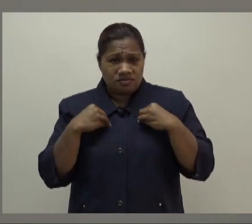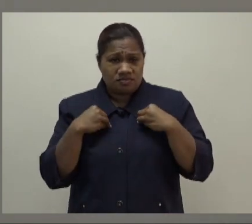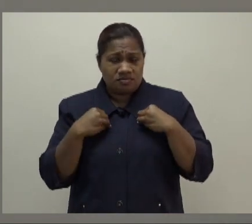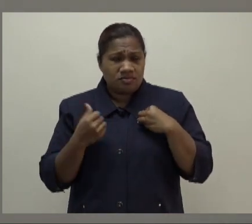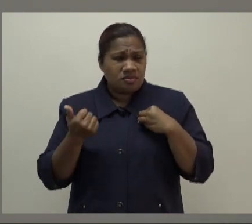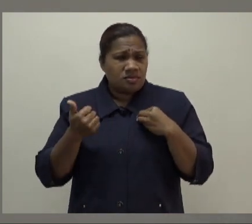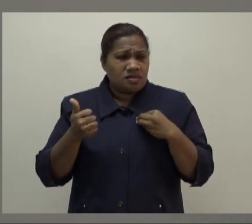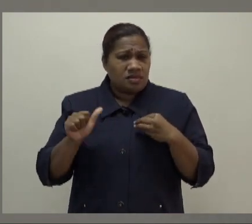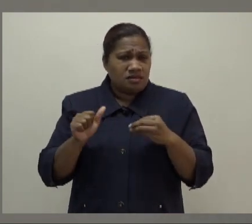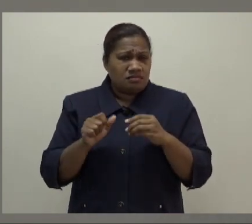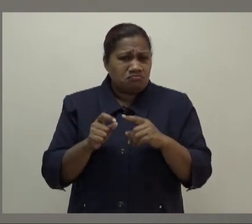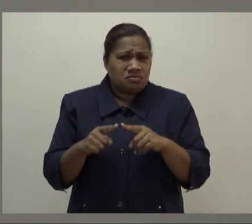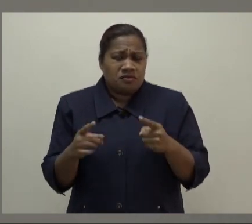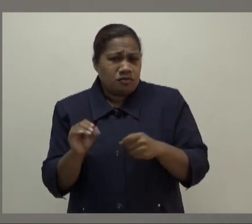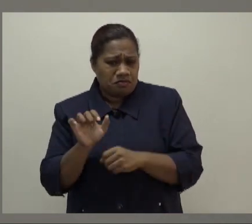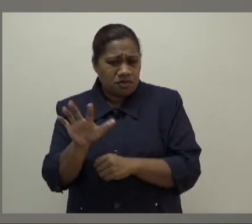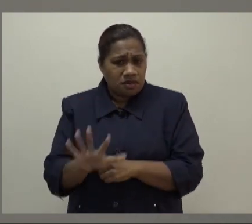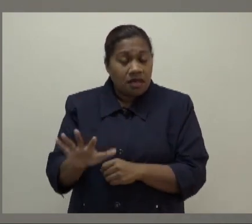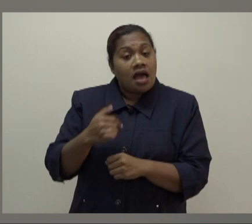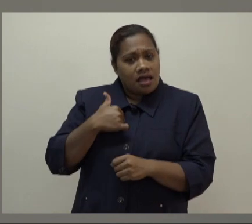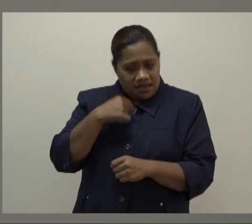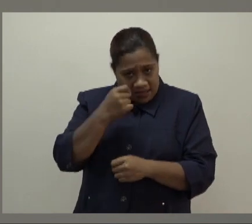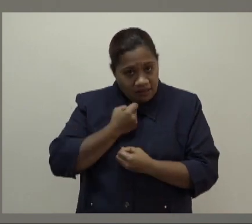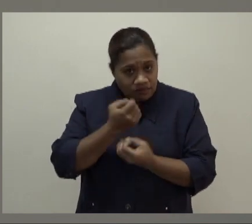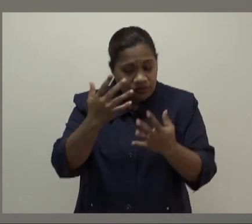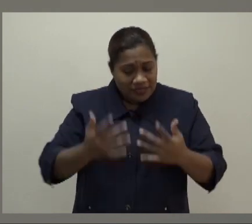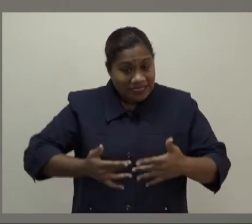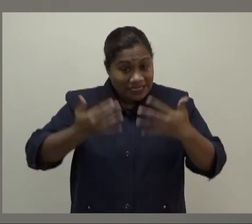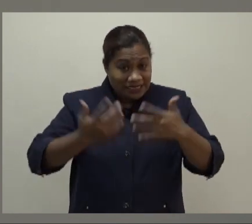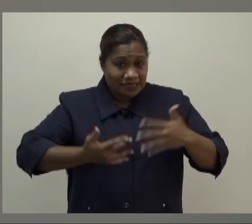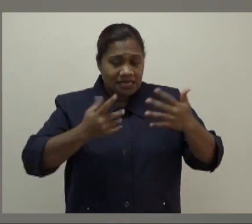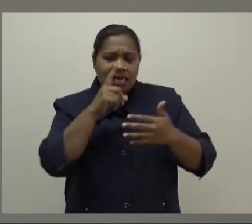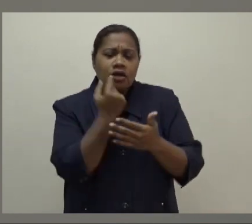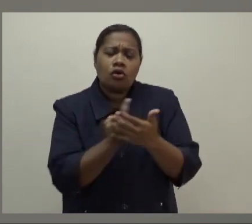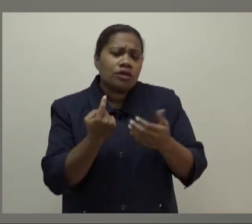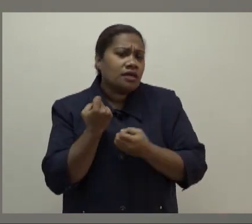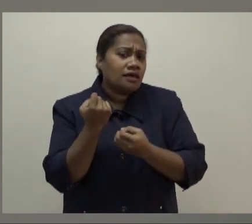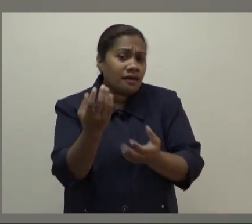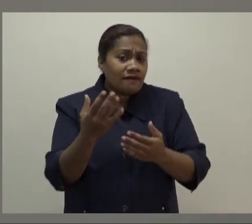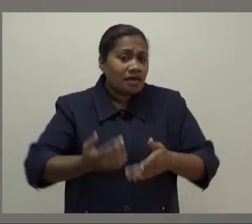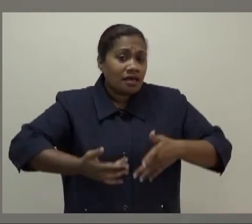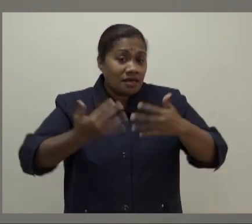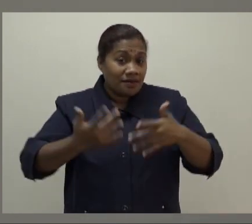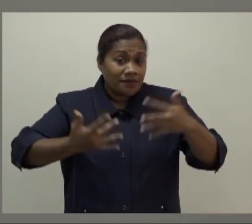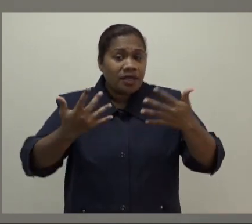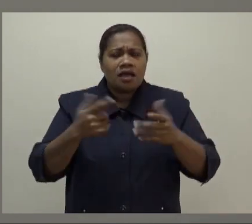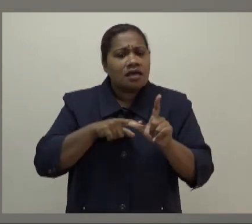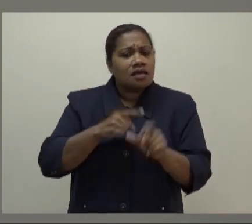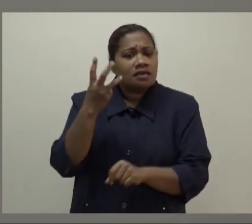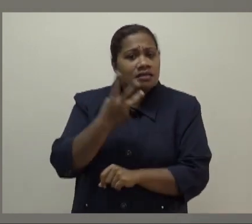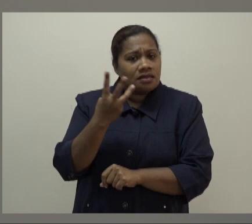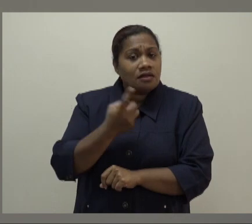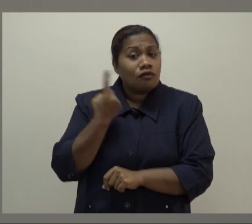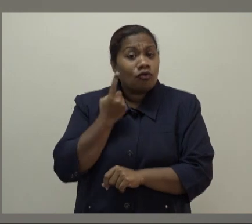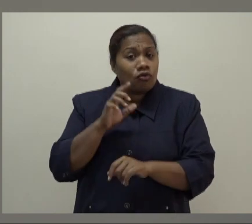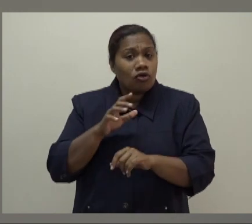as well? I can give you the statistics as of, I mean, I can only give you the statistics for year 13 students who sat for the